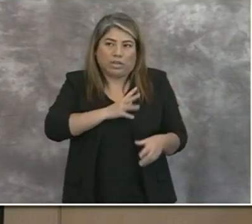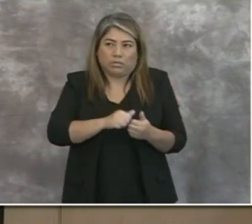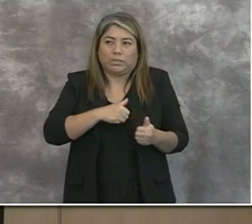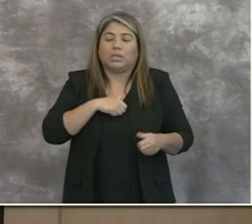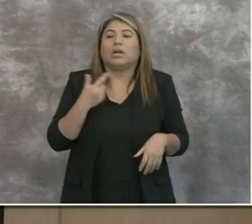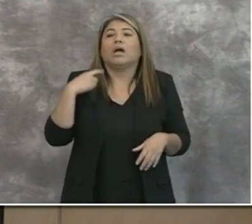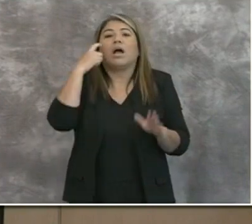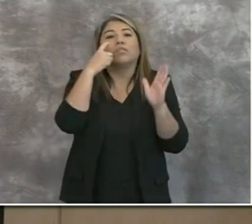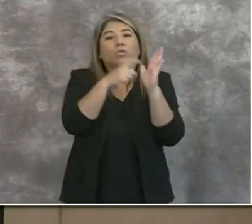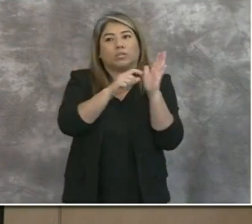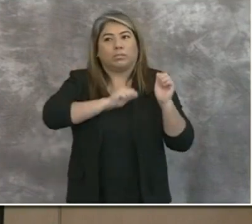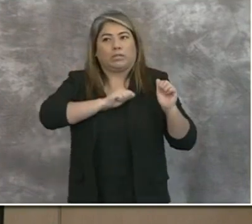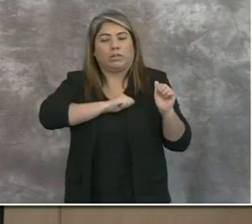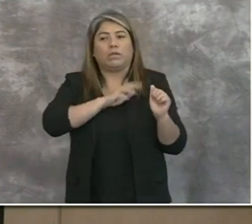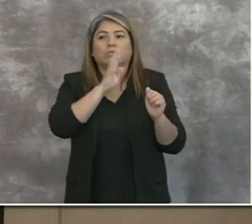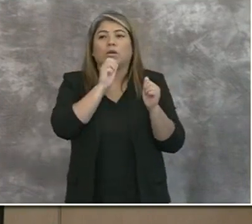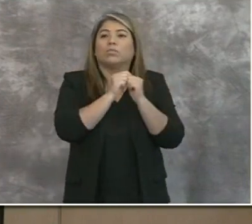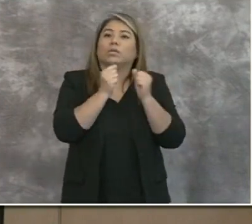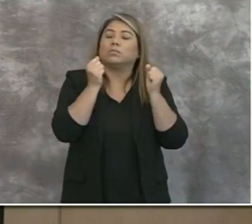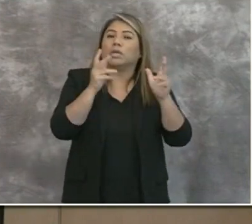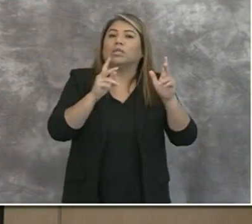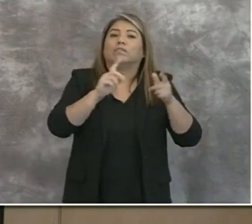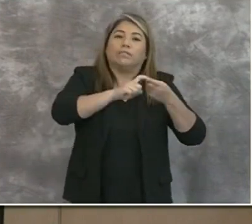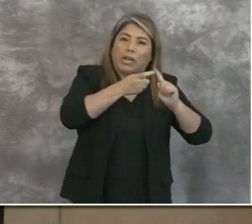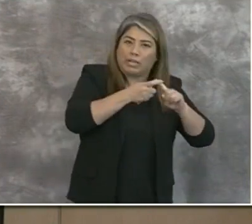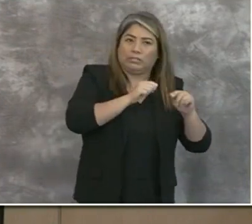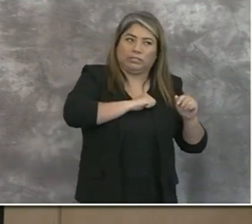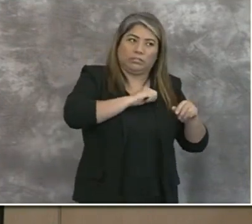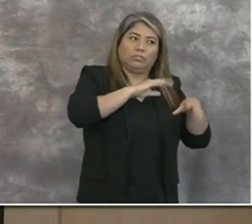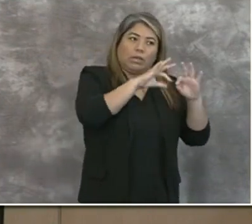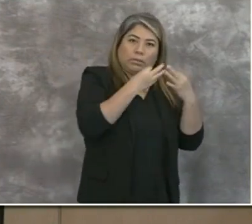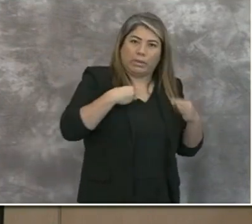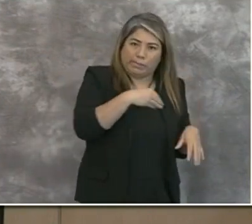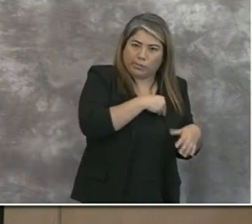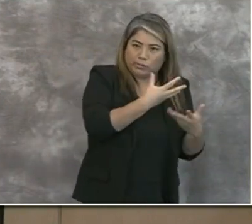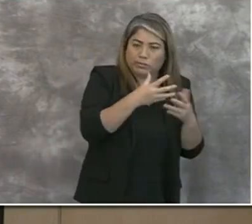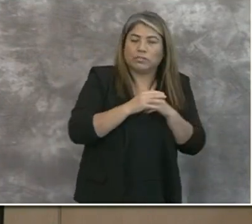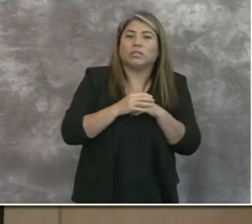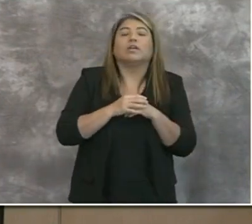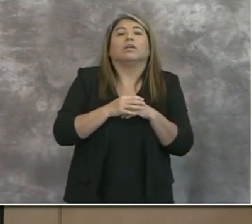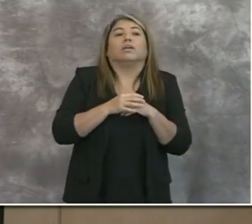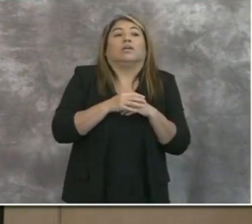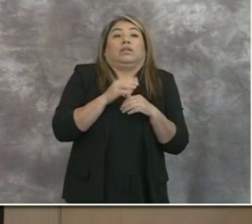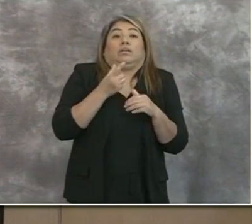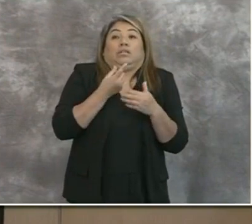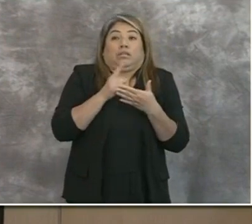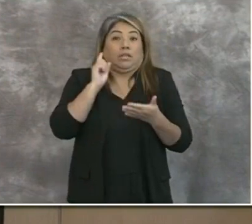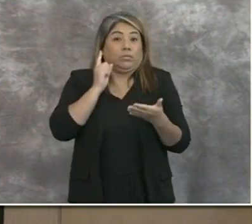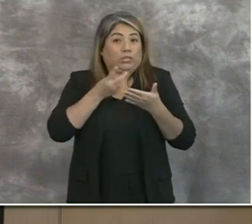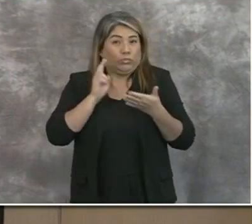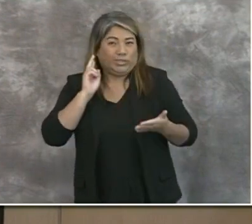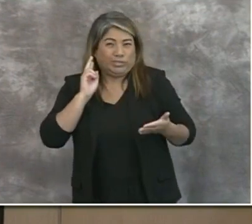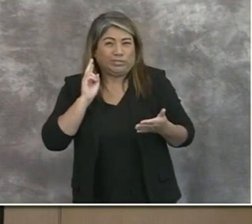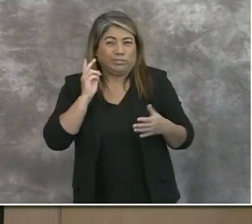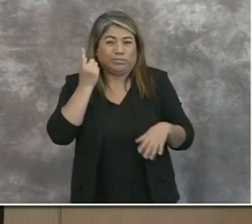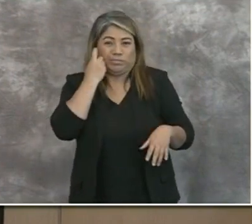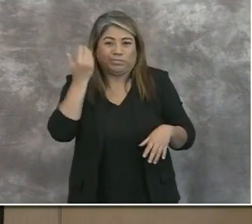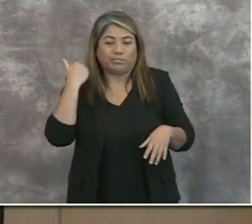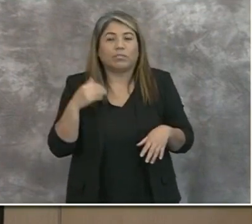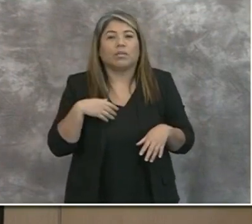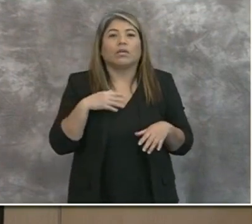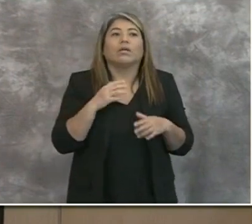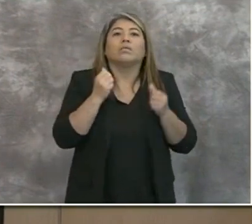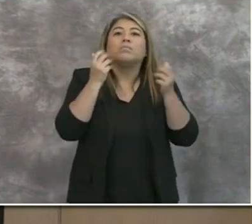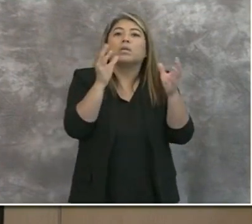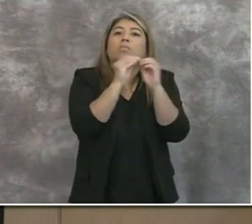I've been noticing myself, and I've talked to a lot of friends and family, that over the last week or two, a lot more